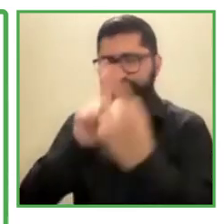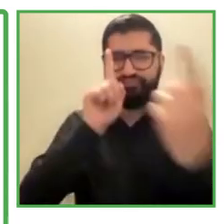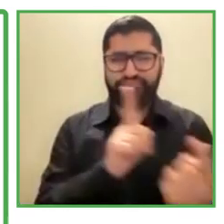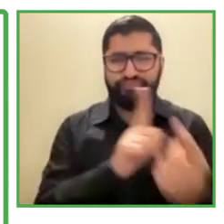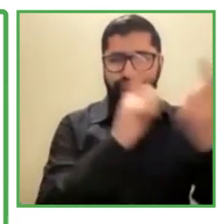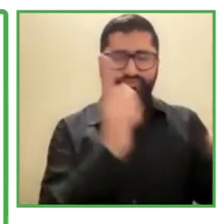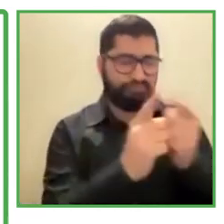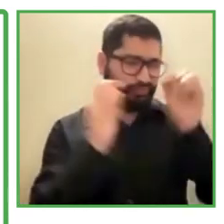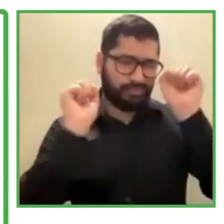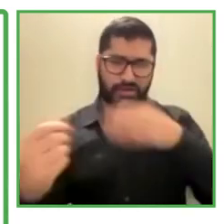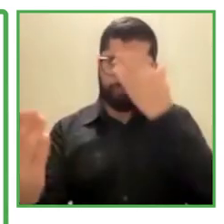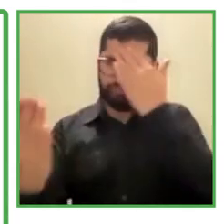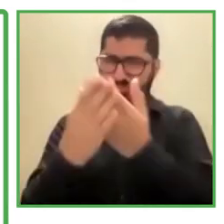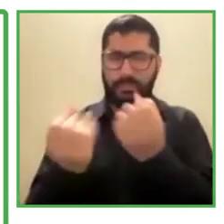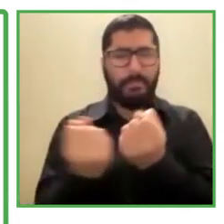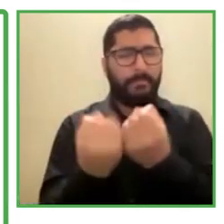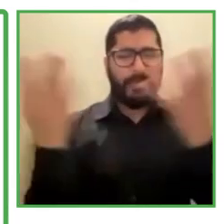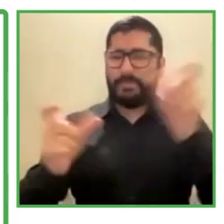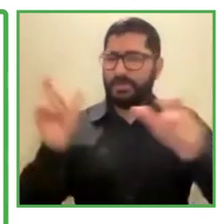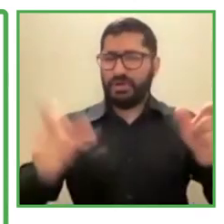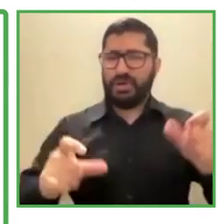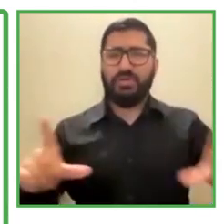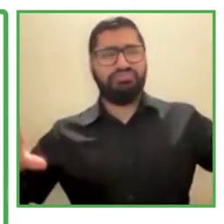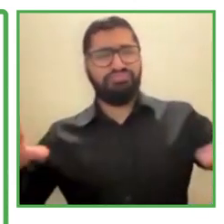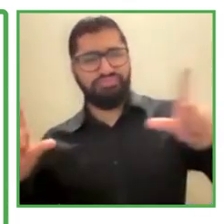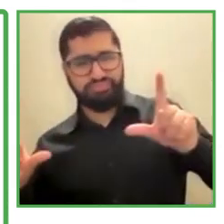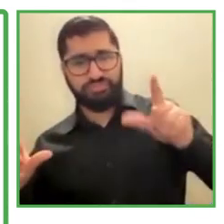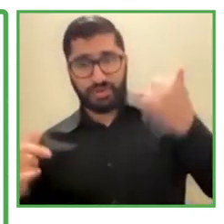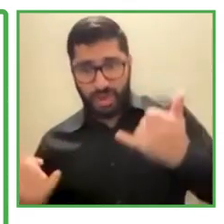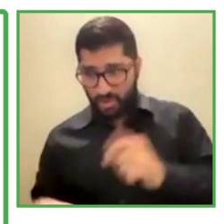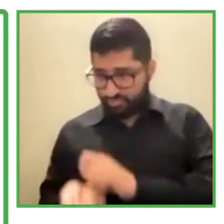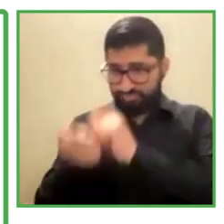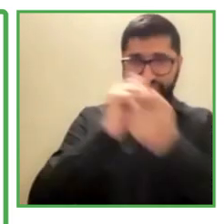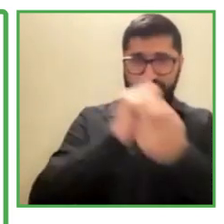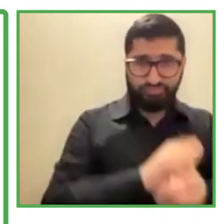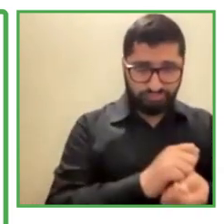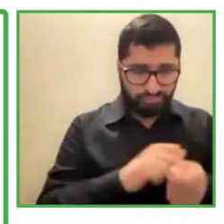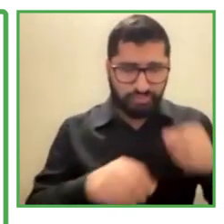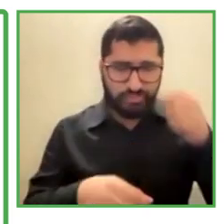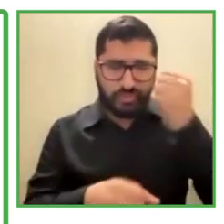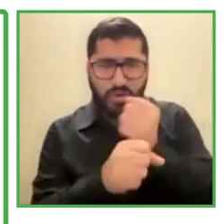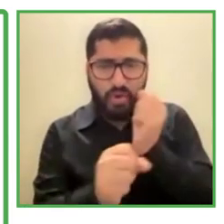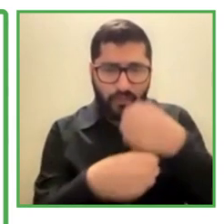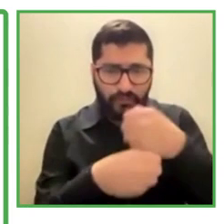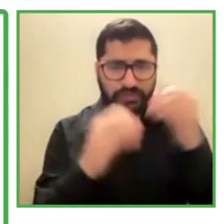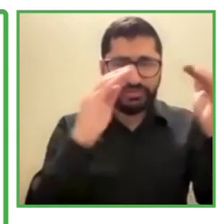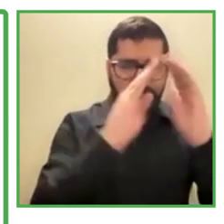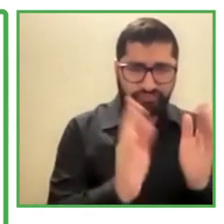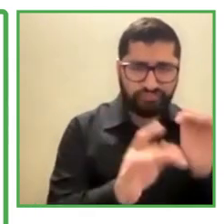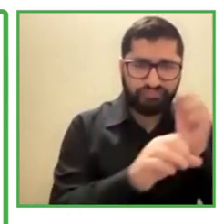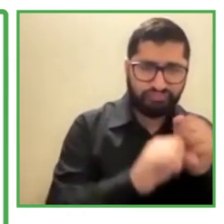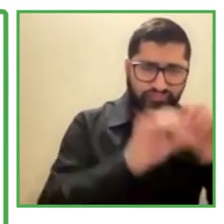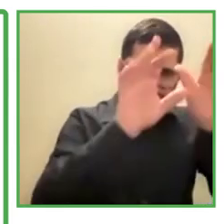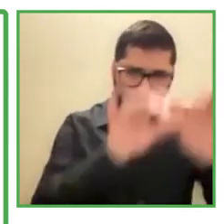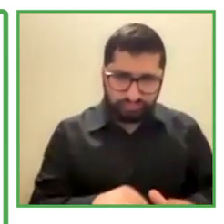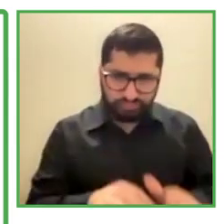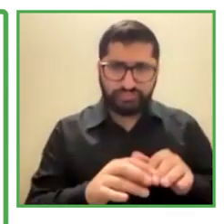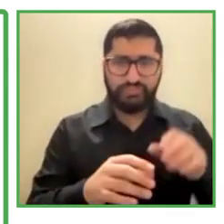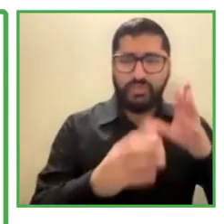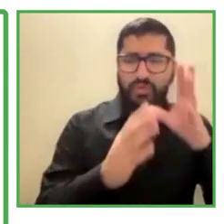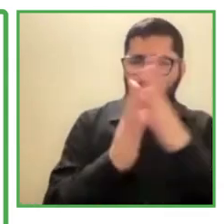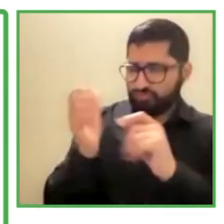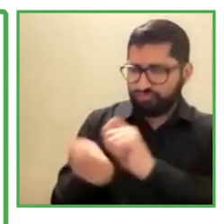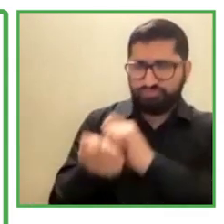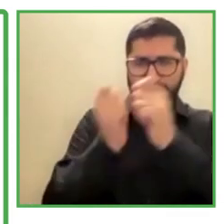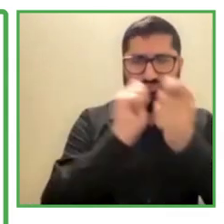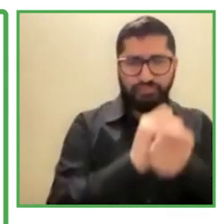stopped offline training. So in COVID, we completely shifted our business model. And now what we are doing is we provide online HALM Academy,